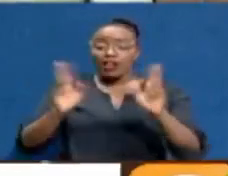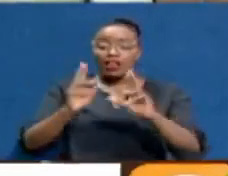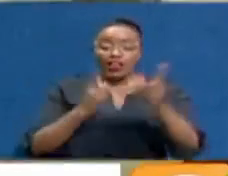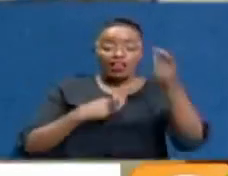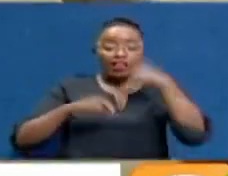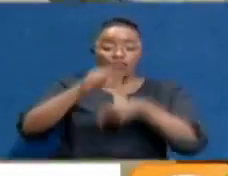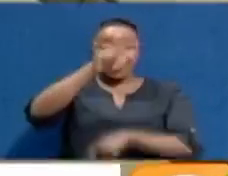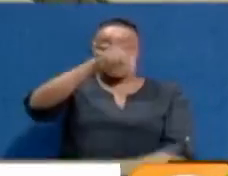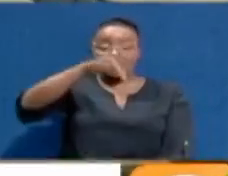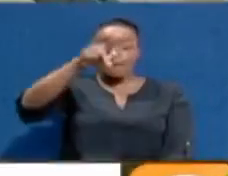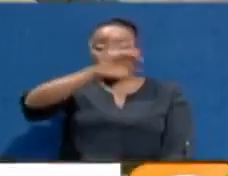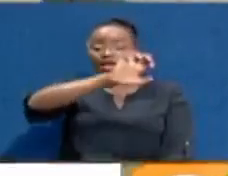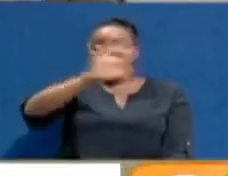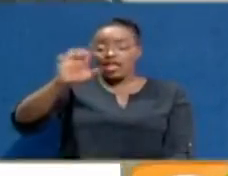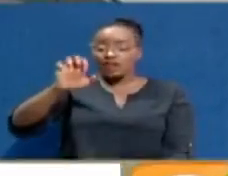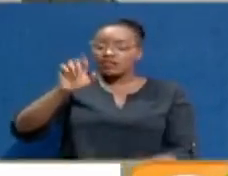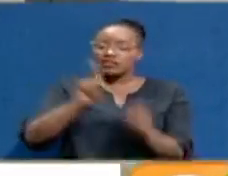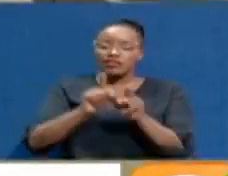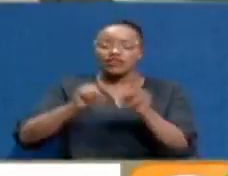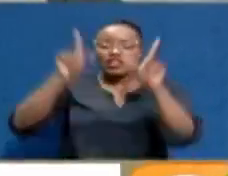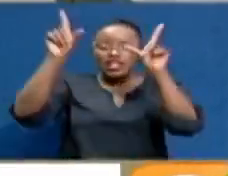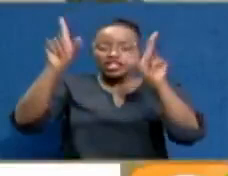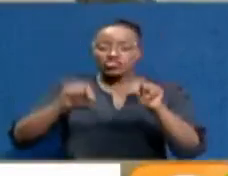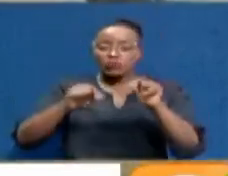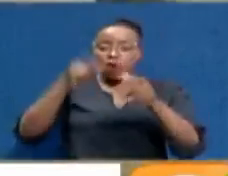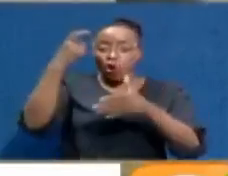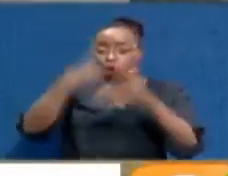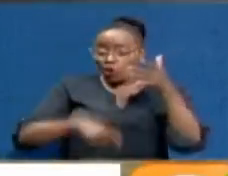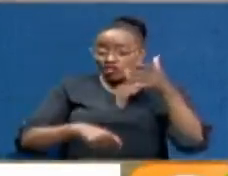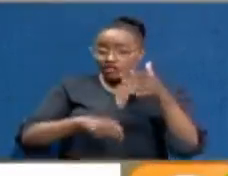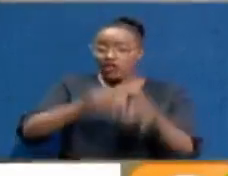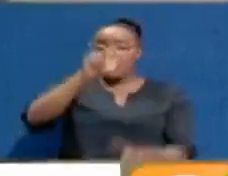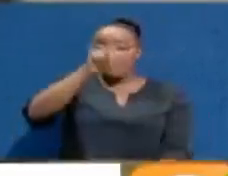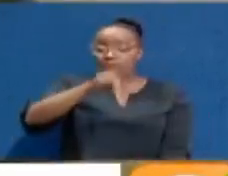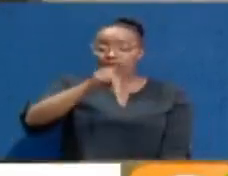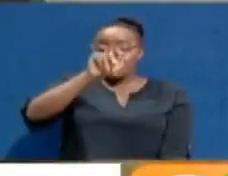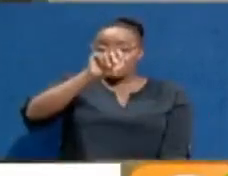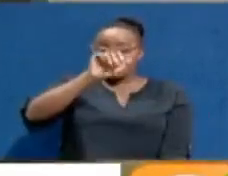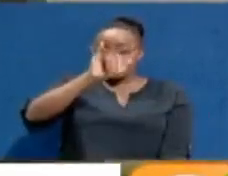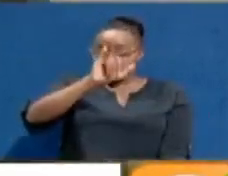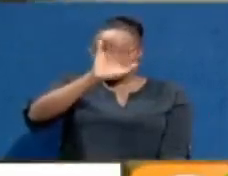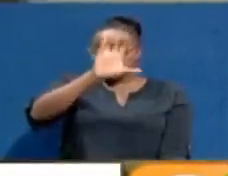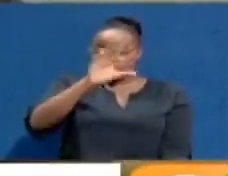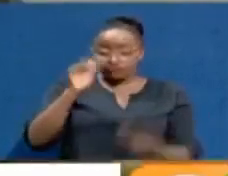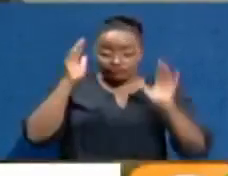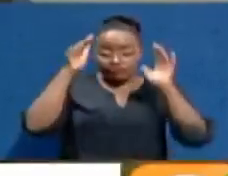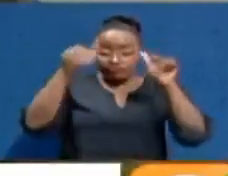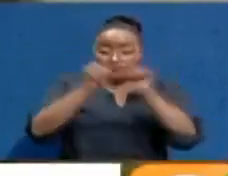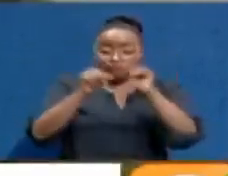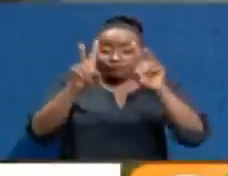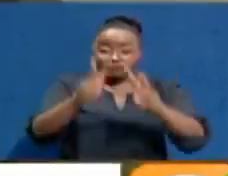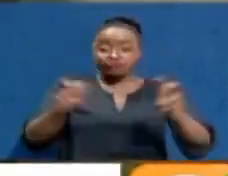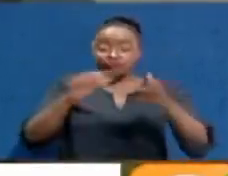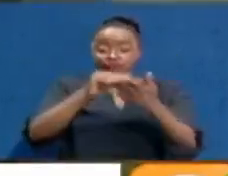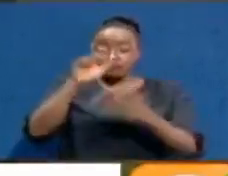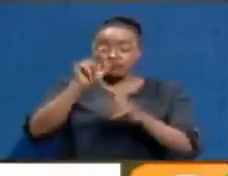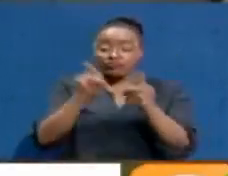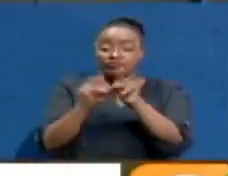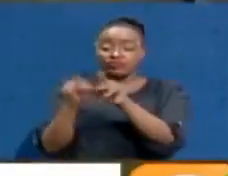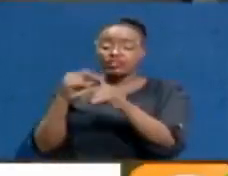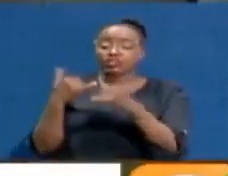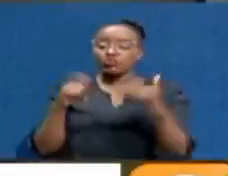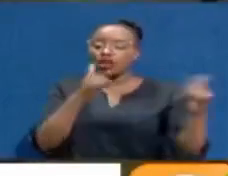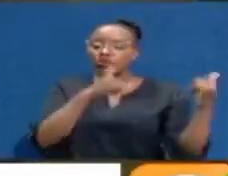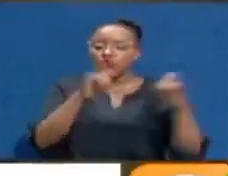to sell them PPEs at considerably cheaper prices. PIC is now narrowing down its investigation as it seeks